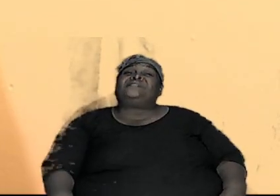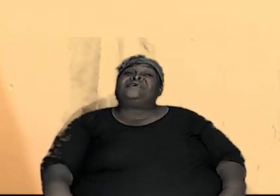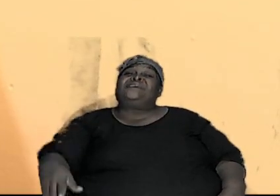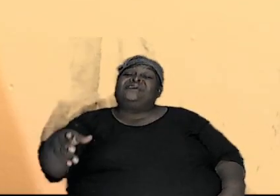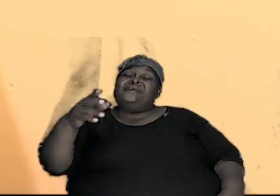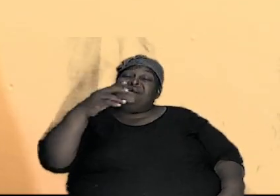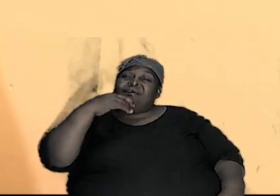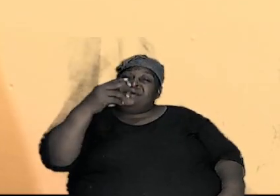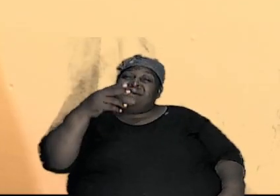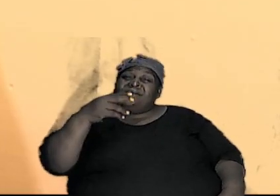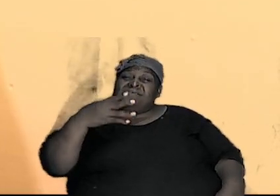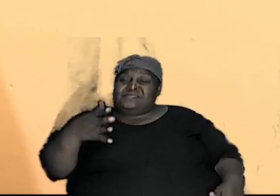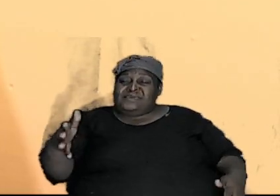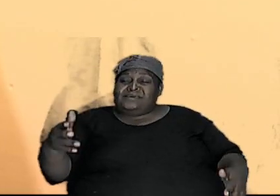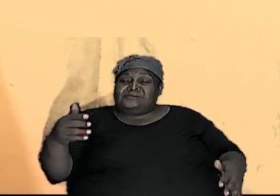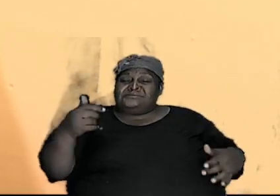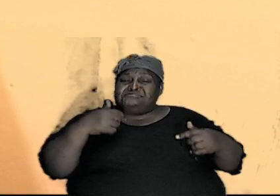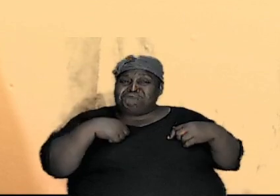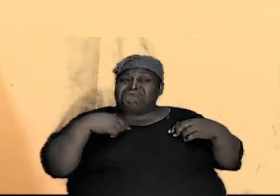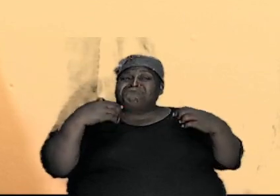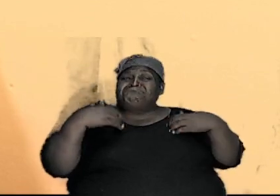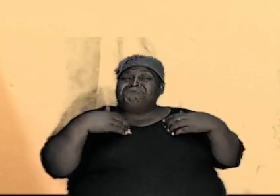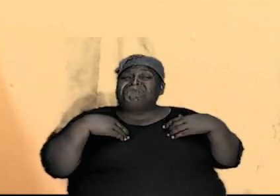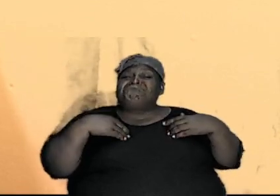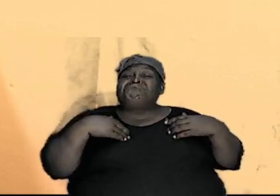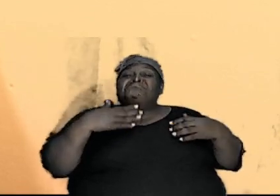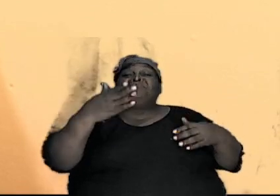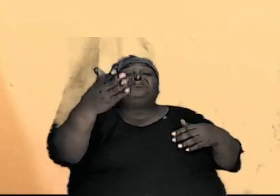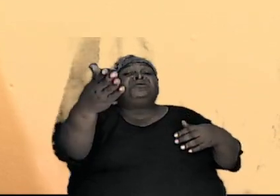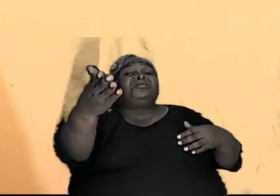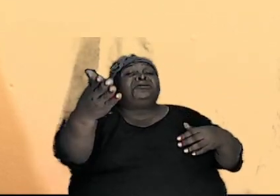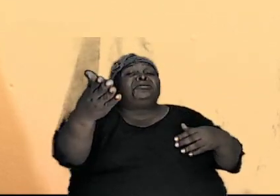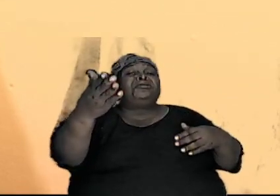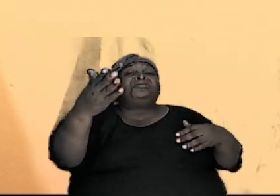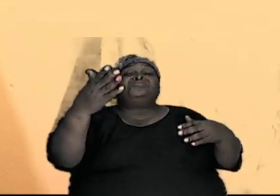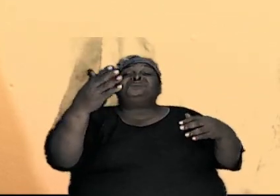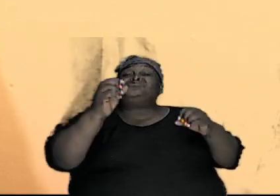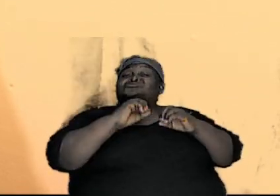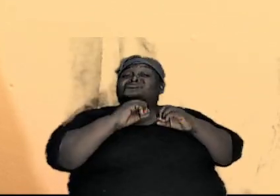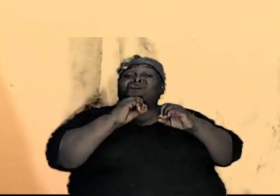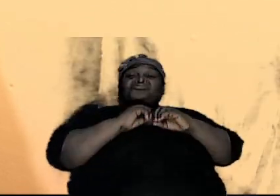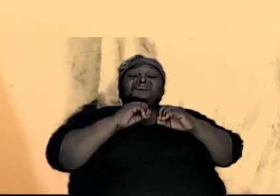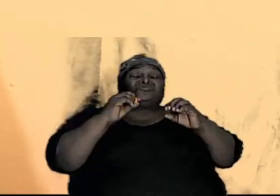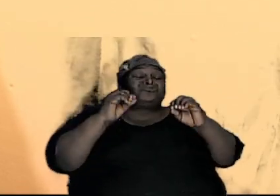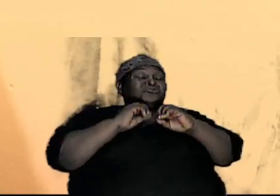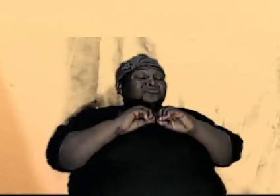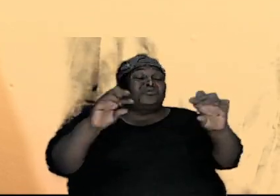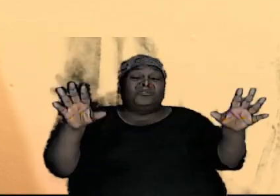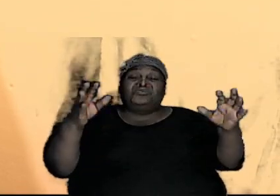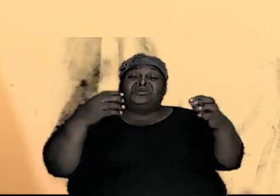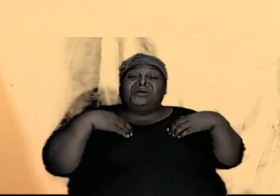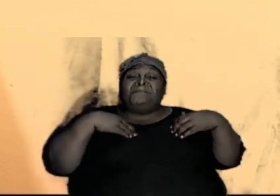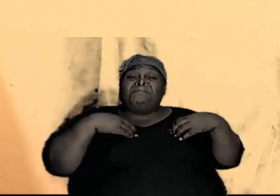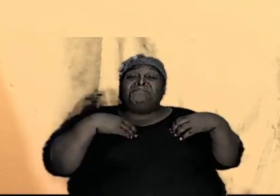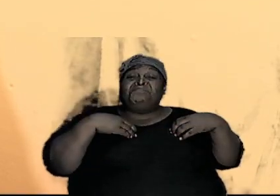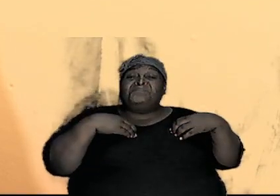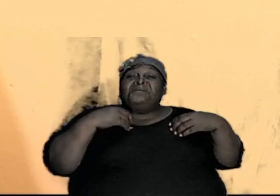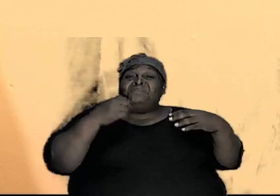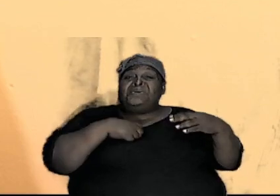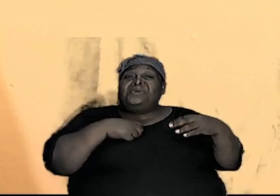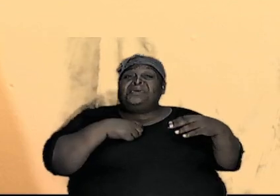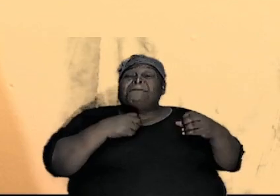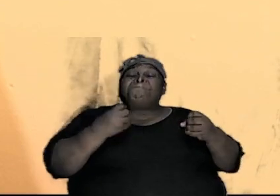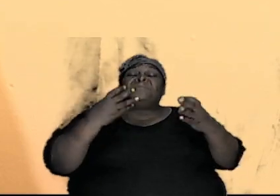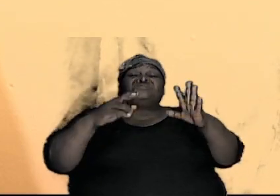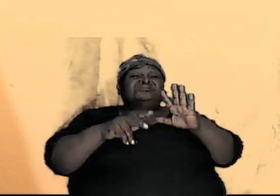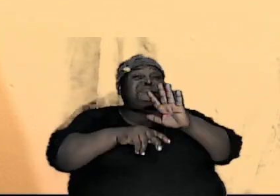that I have that they don't I am much taller than my mother and I am much taller